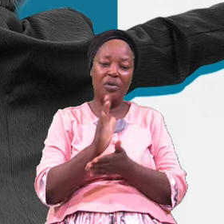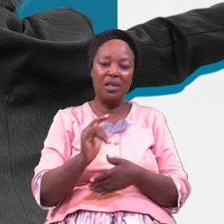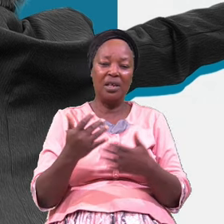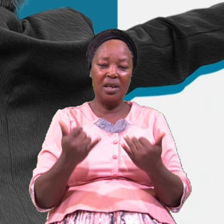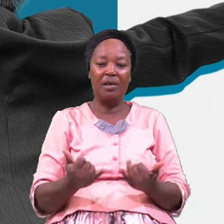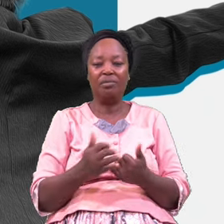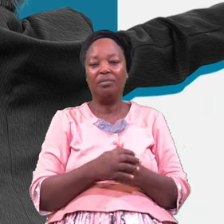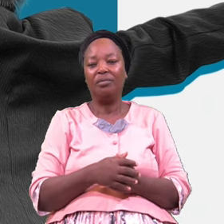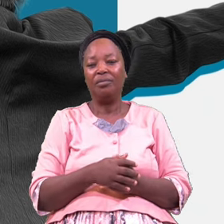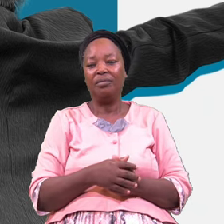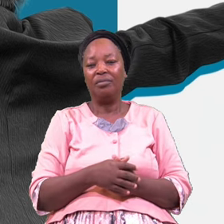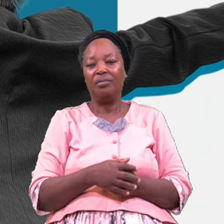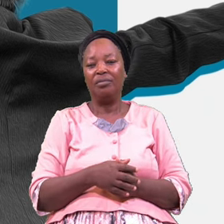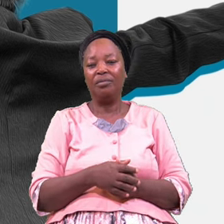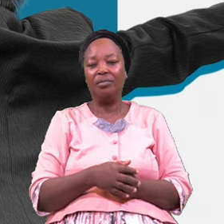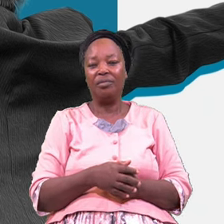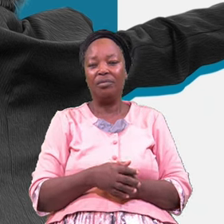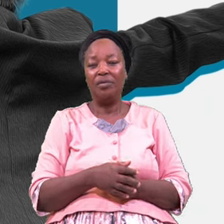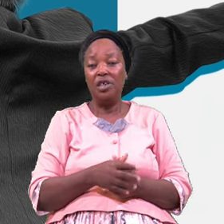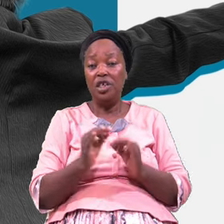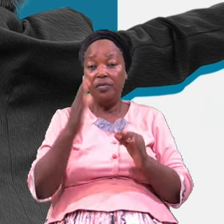Tell Them I Beside The Catholic Church